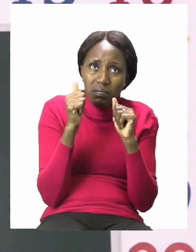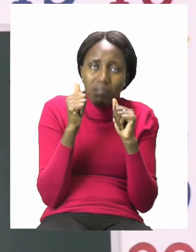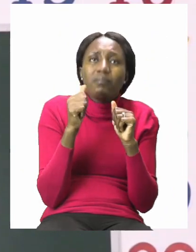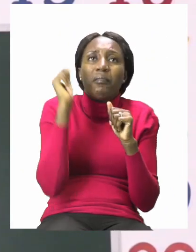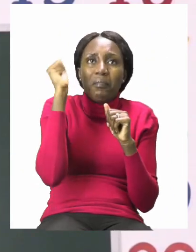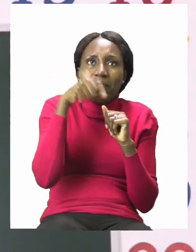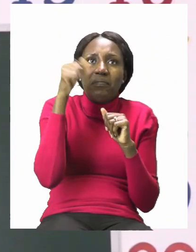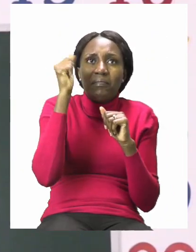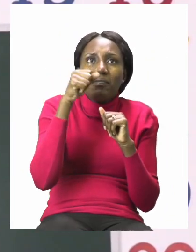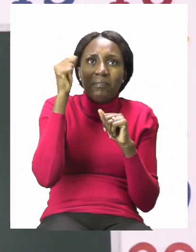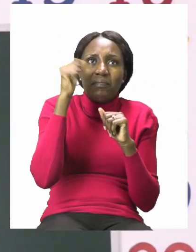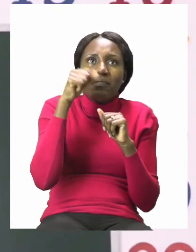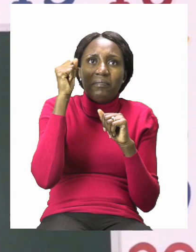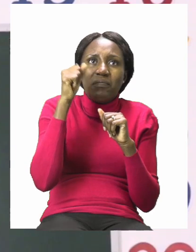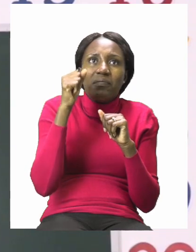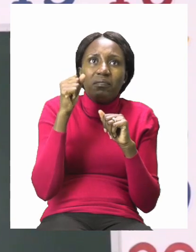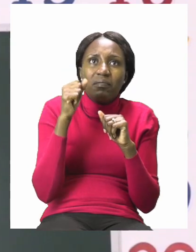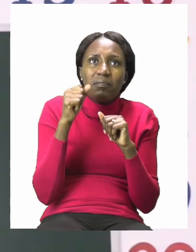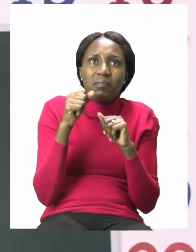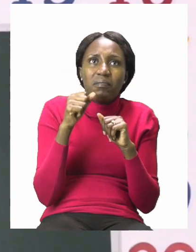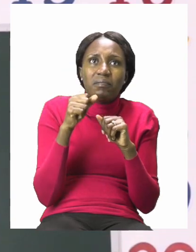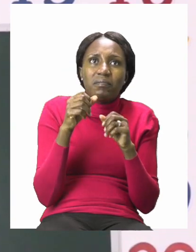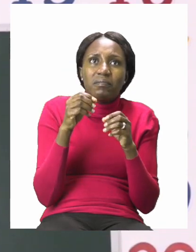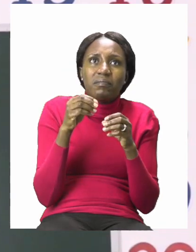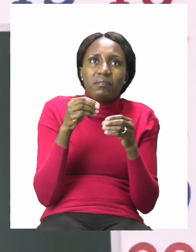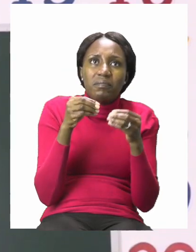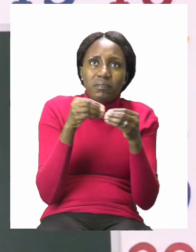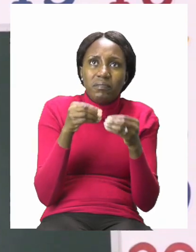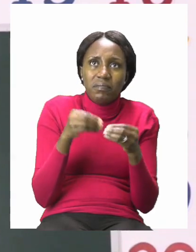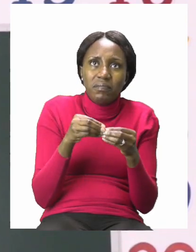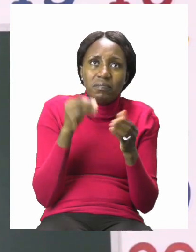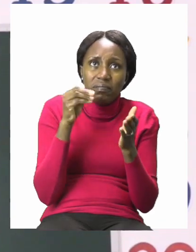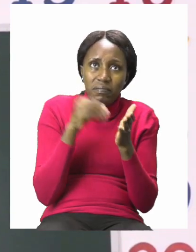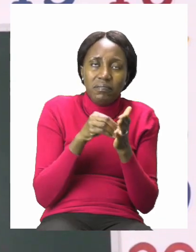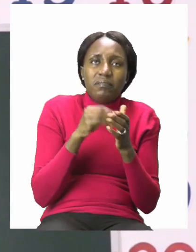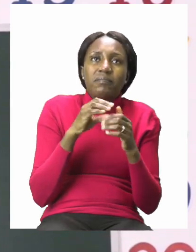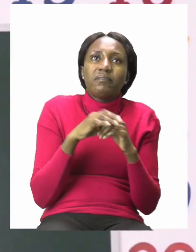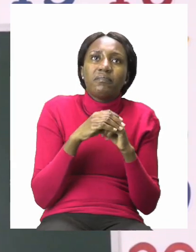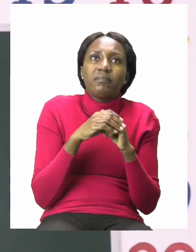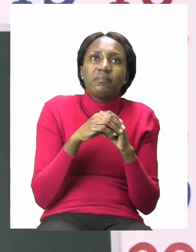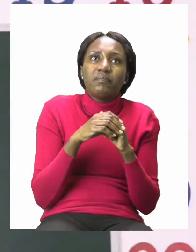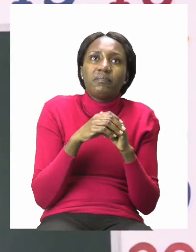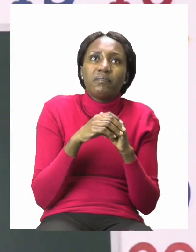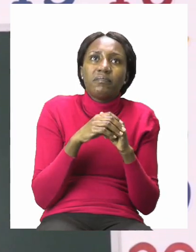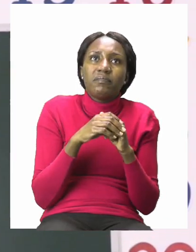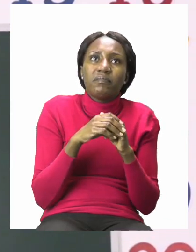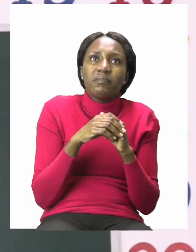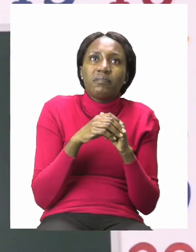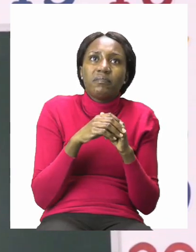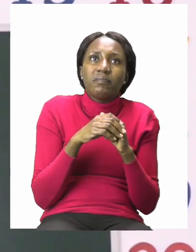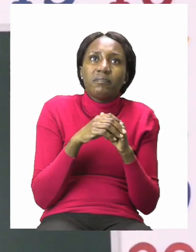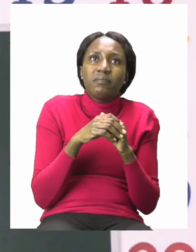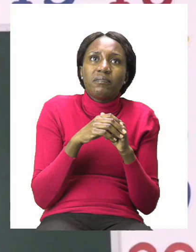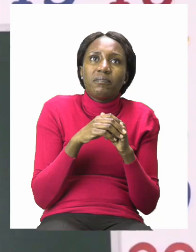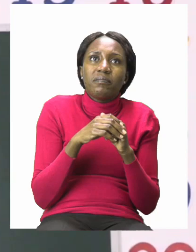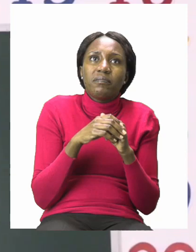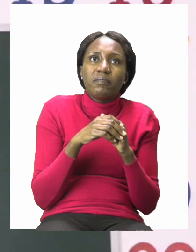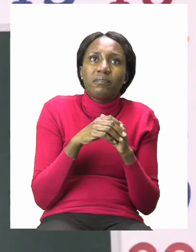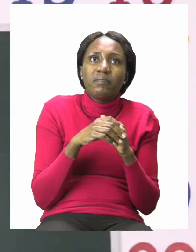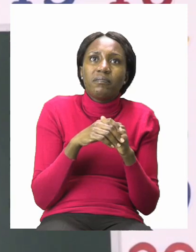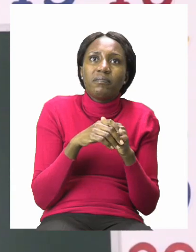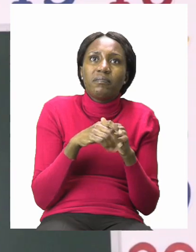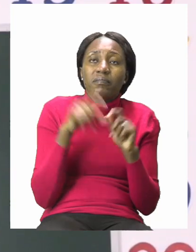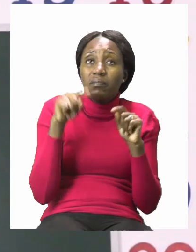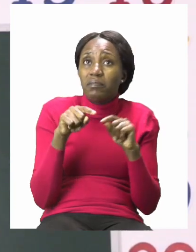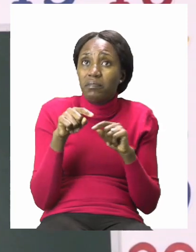It does! So, I'm going to put my corner piece right here. Now, I have